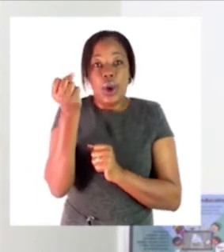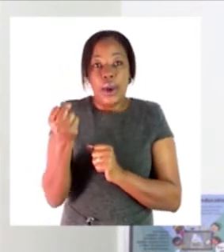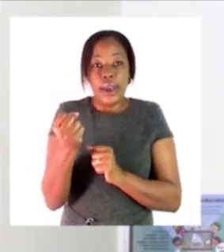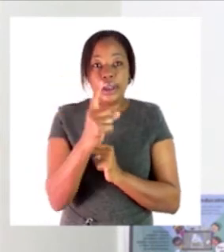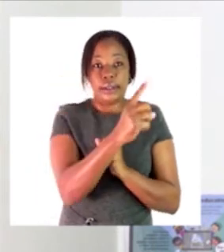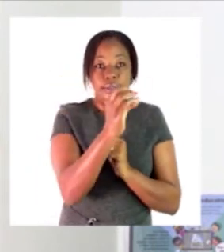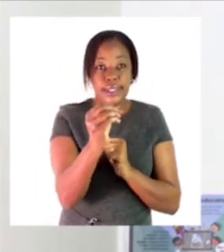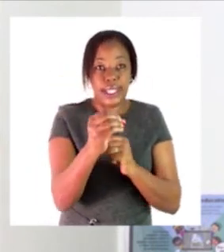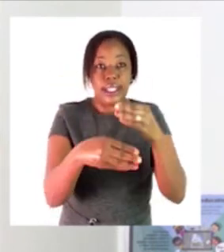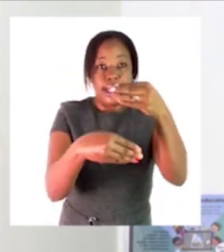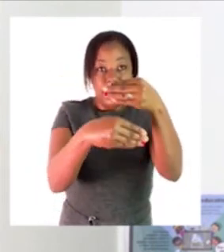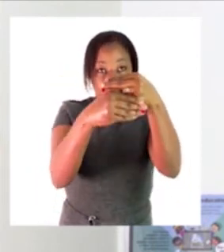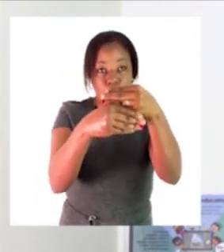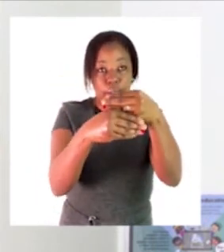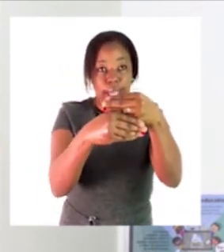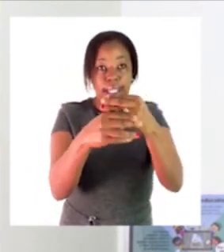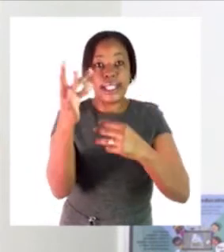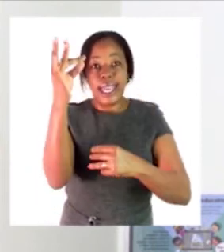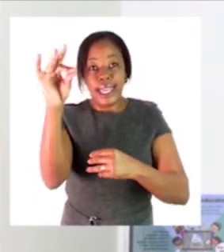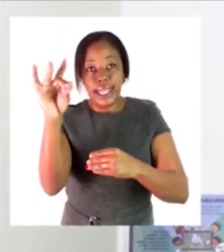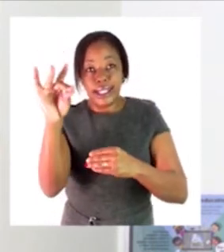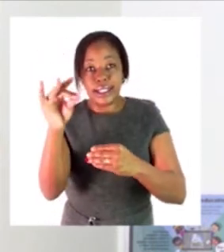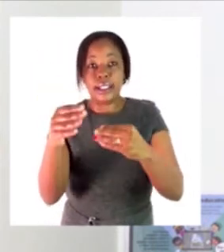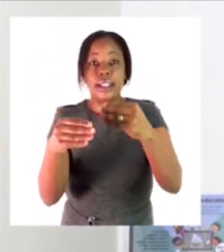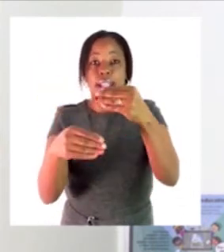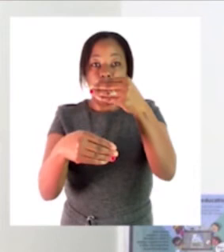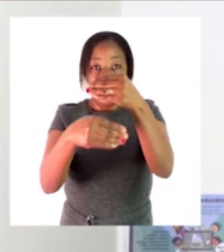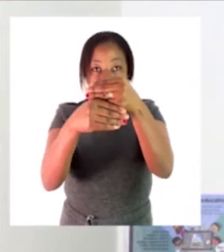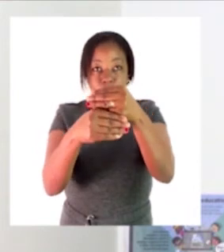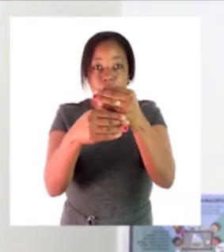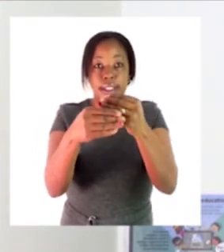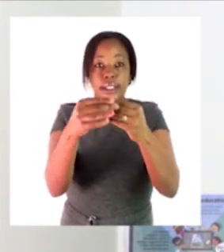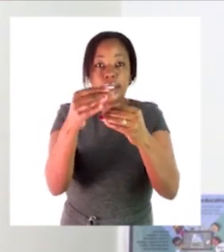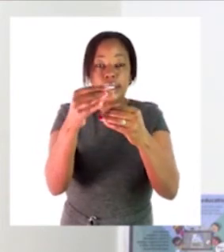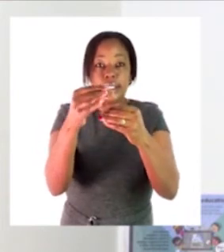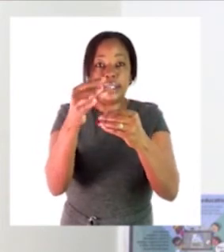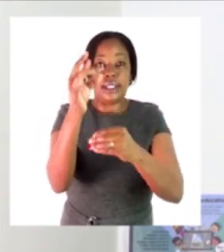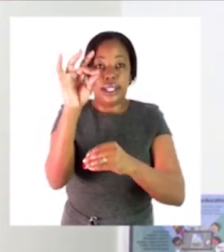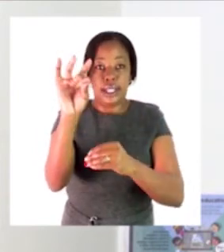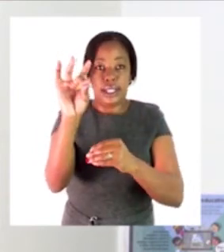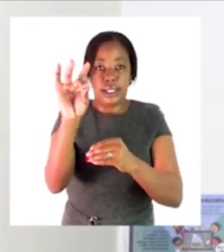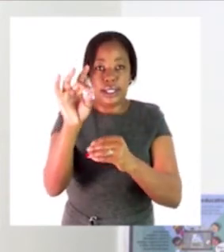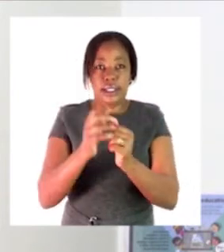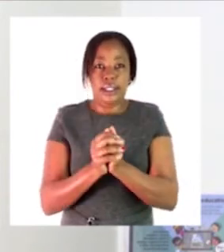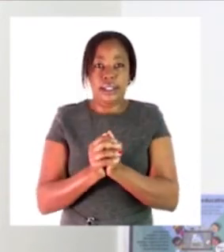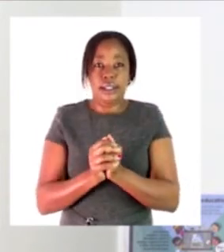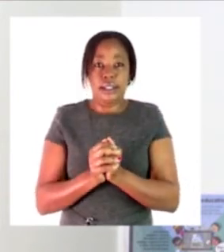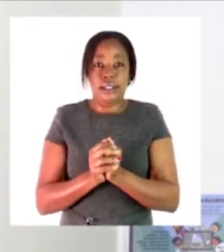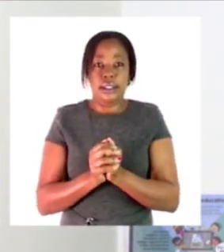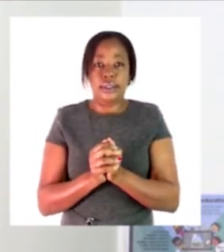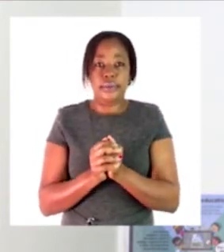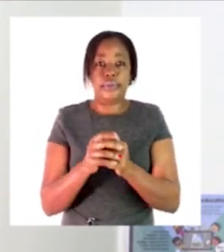get the final answer that will be 10 plus 8 then we'll say 10 11